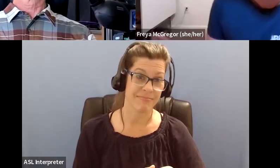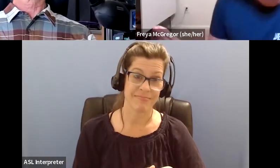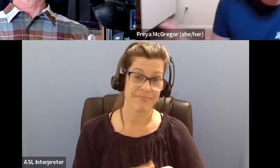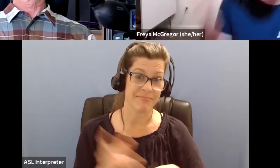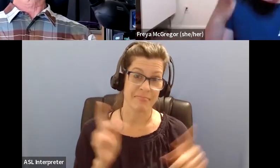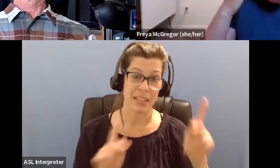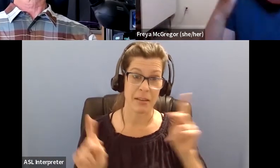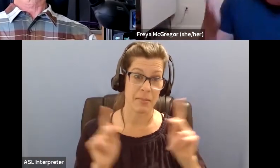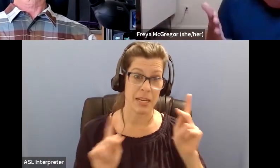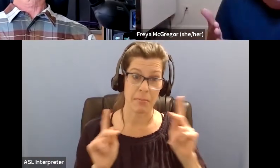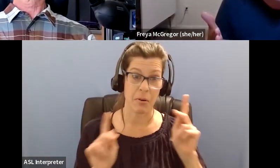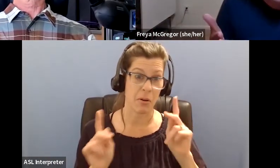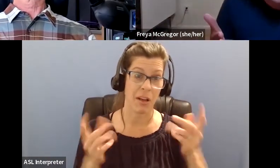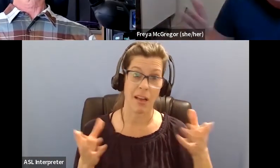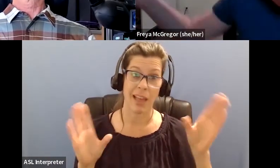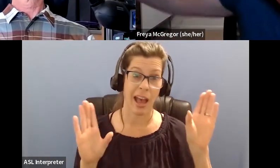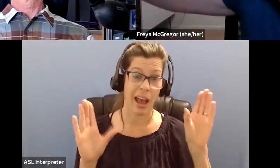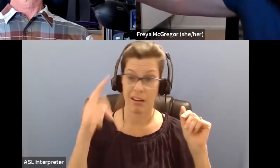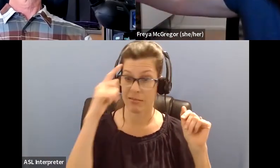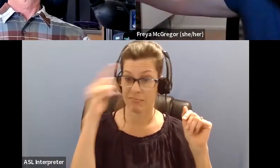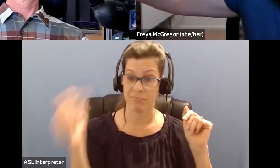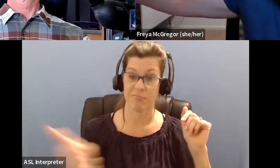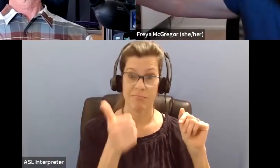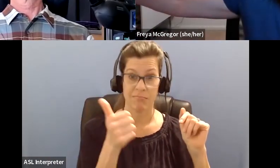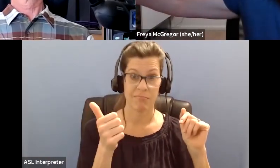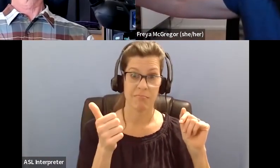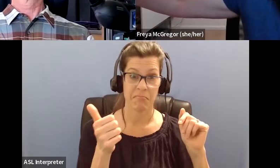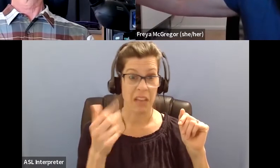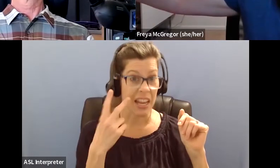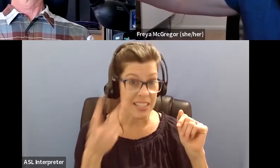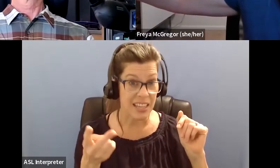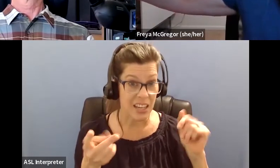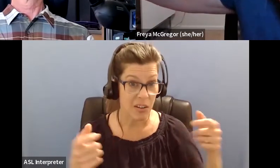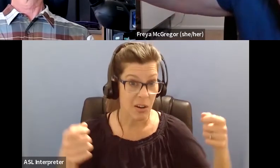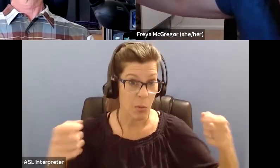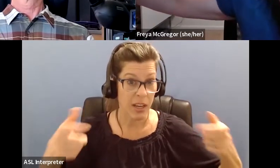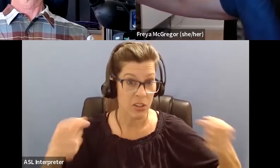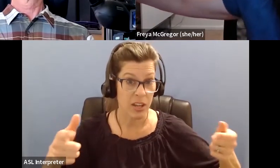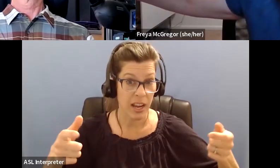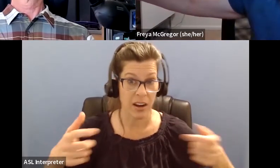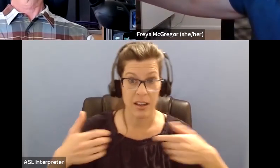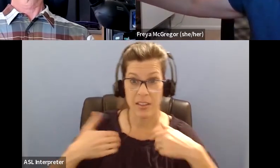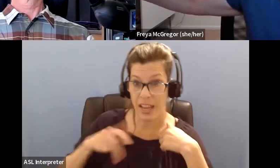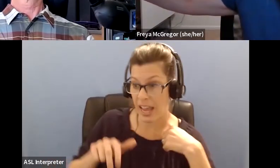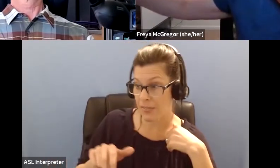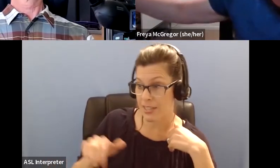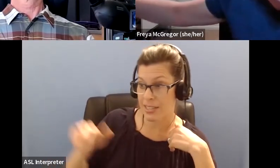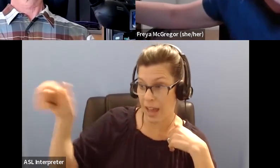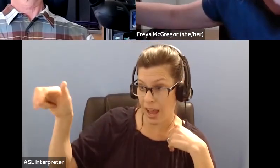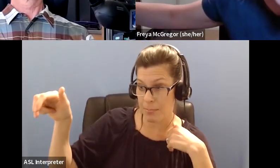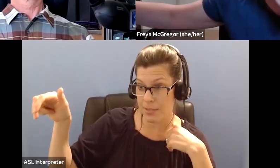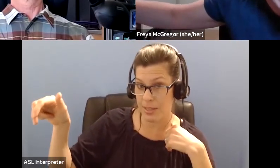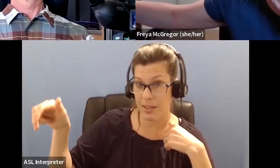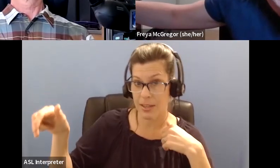people like, if you say to someone, Hey, I see you're in a wheelchair. There are steps out there. Just so you know, like they know they're in a wheelchair. Like that's not